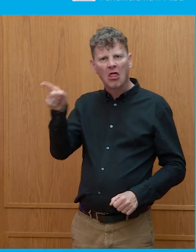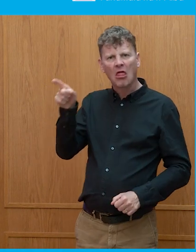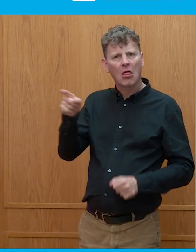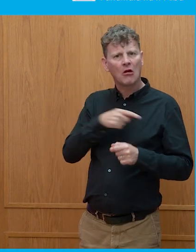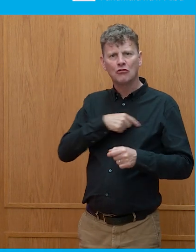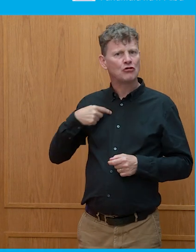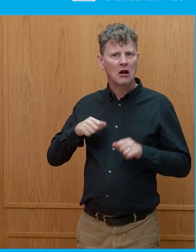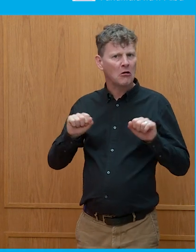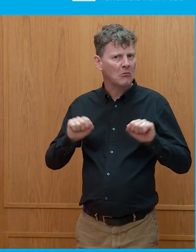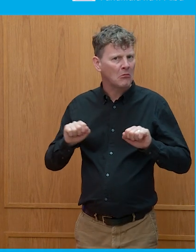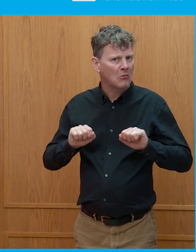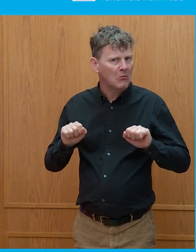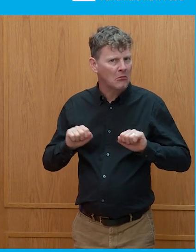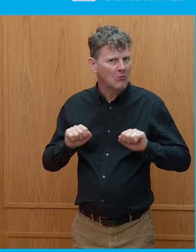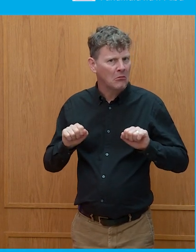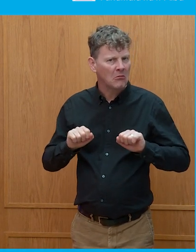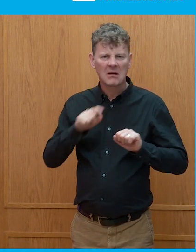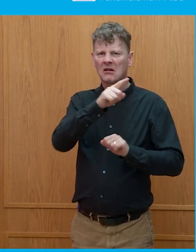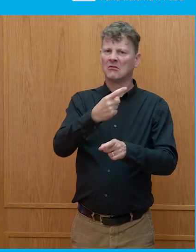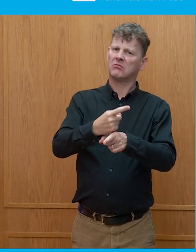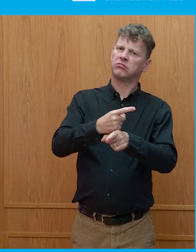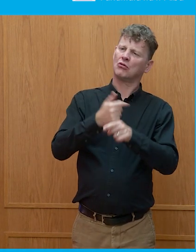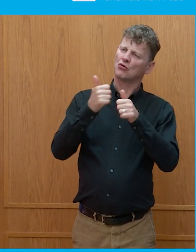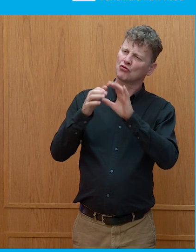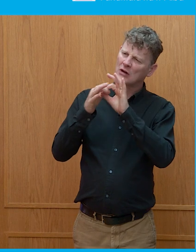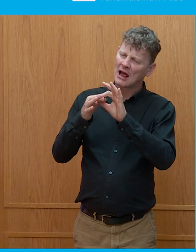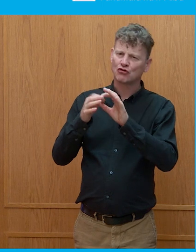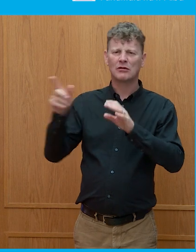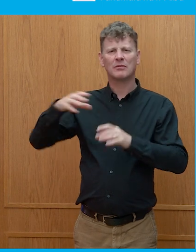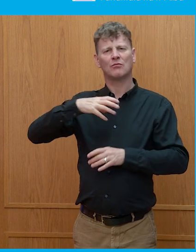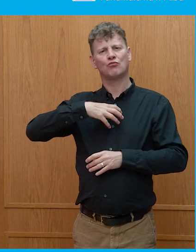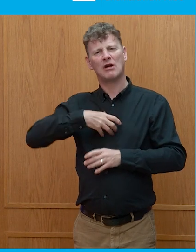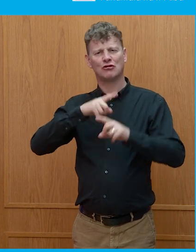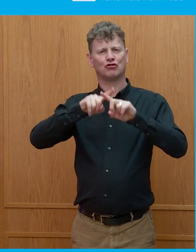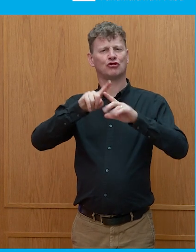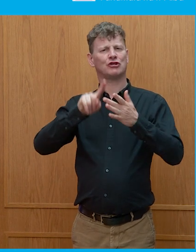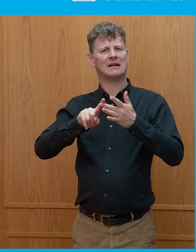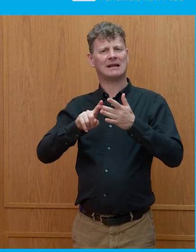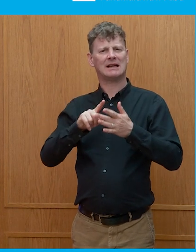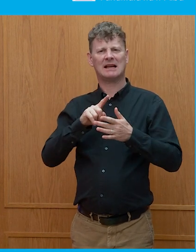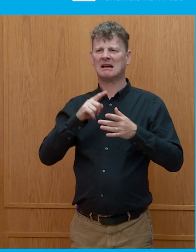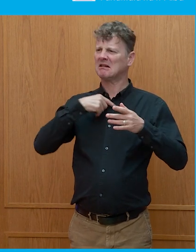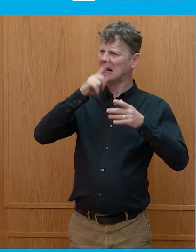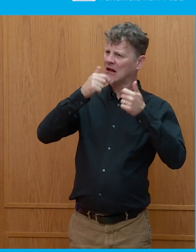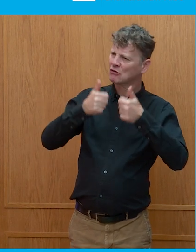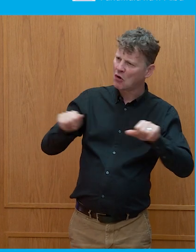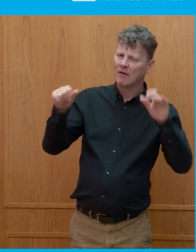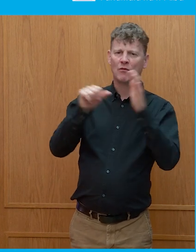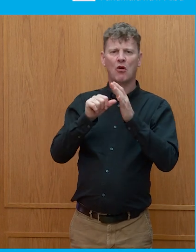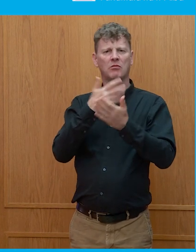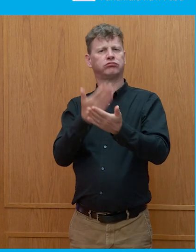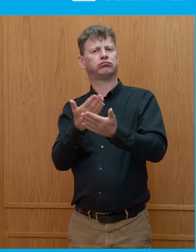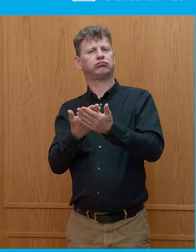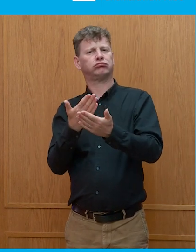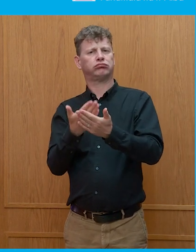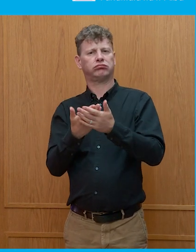And he talks about his relationship with President Xi and the fact that he could solve a lot of those problems. And on the other side of the coin, it